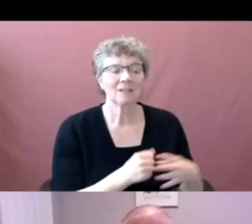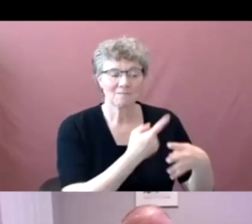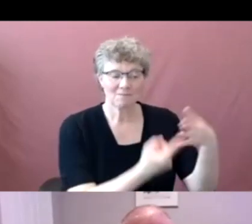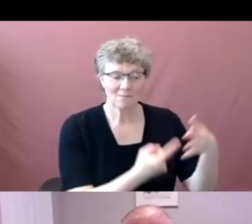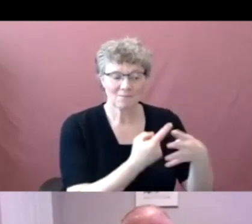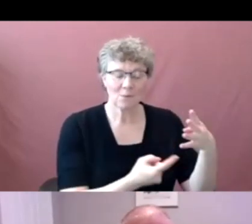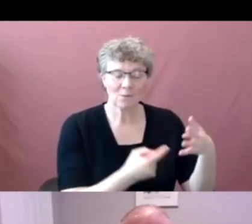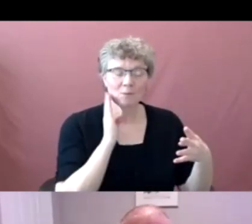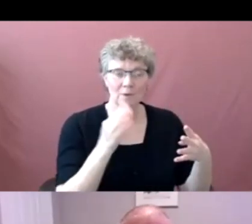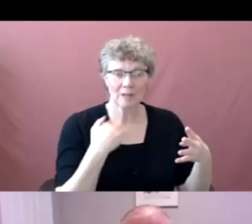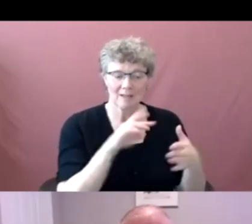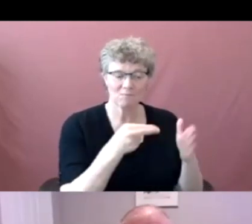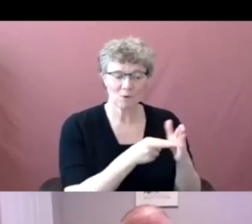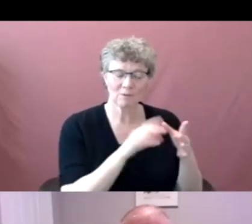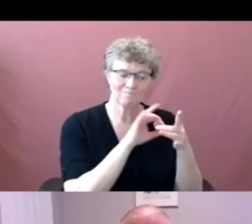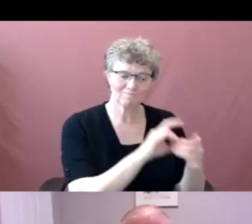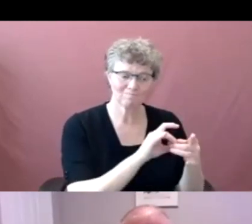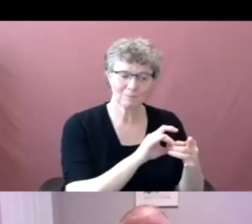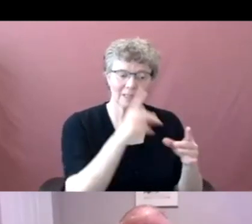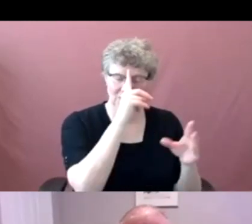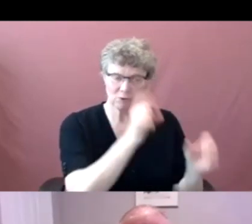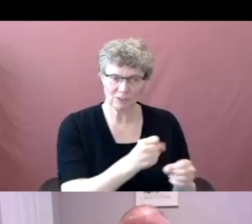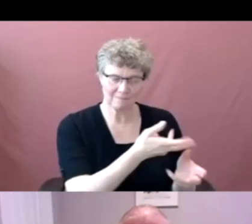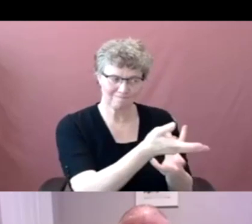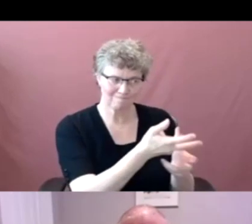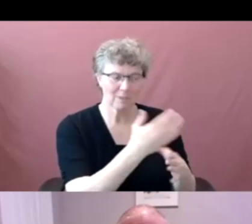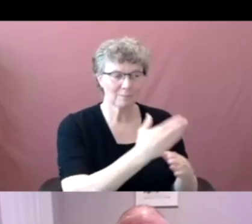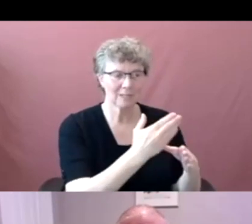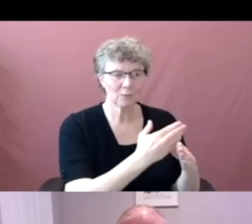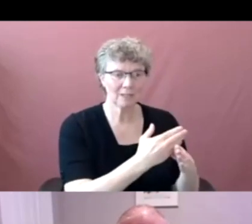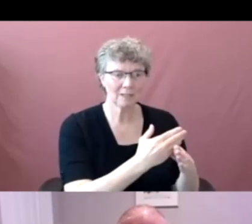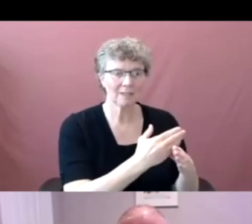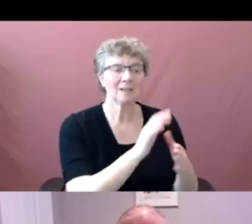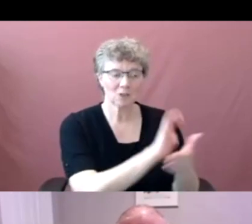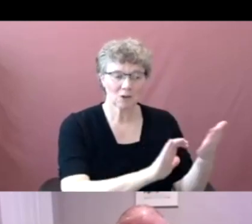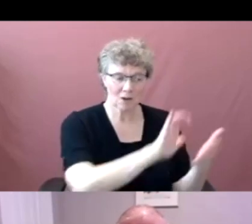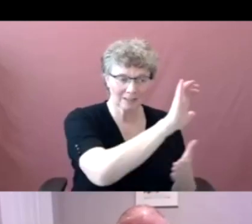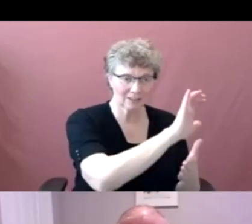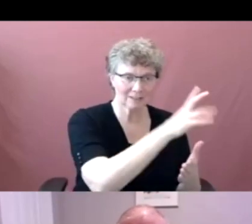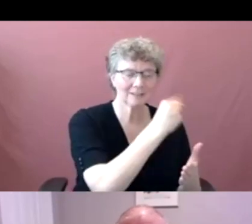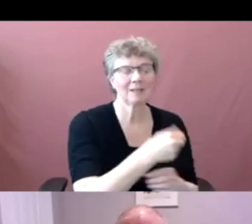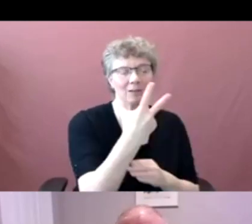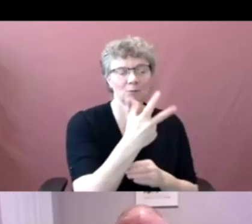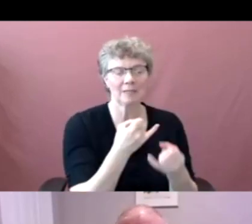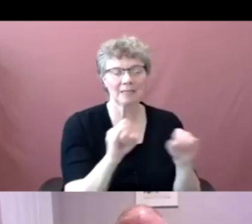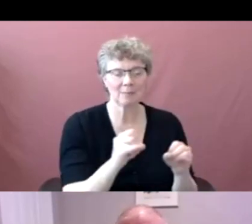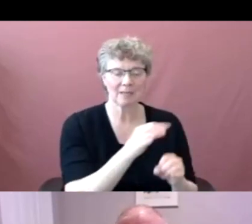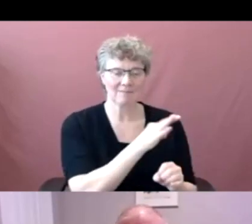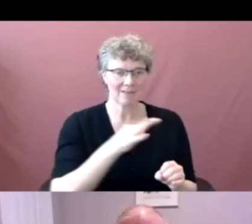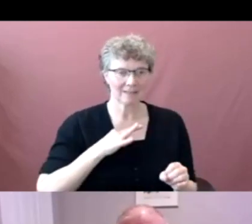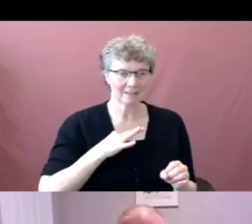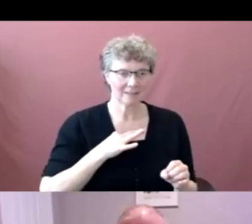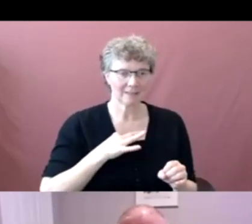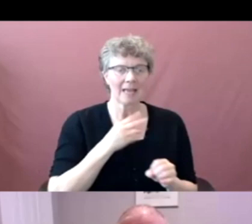interactions between the colleges and the three independent faculties and central IT. So it'll be